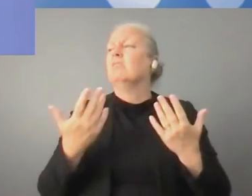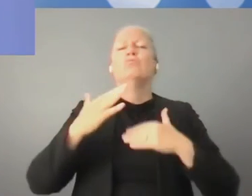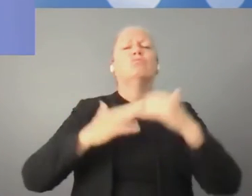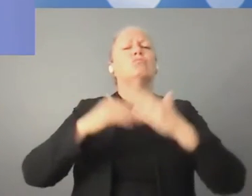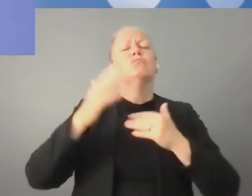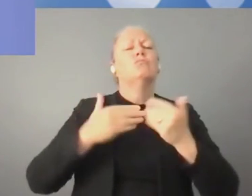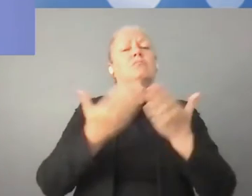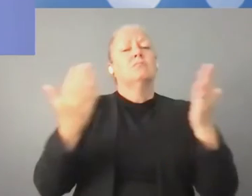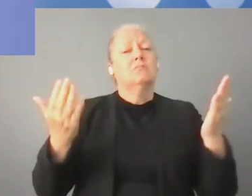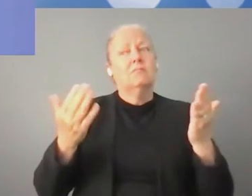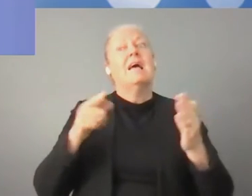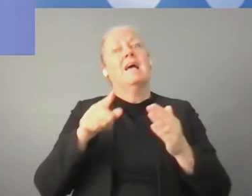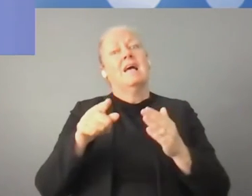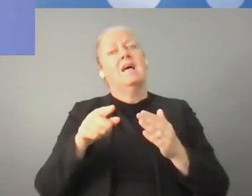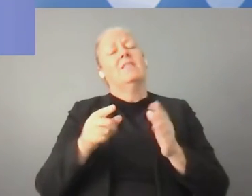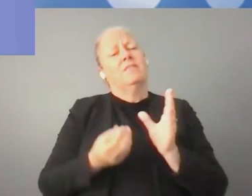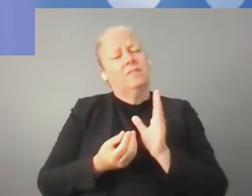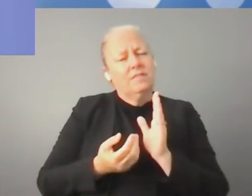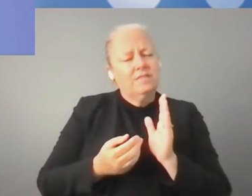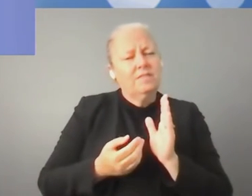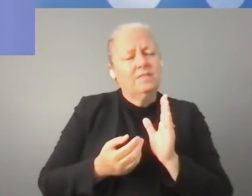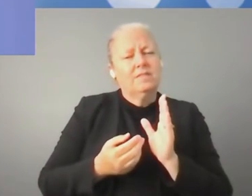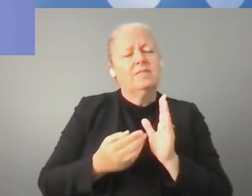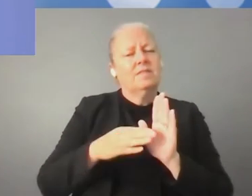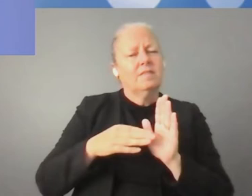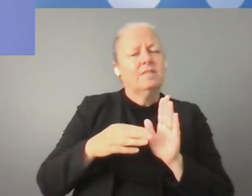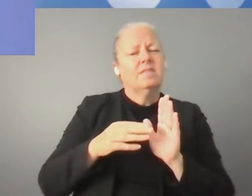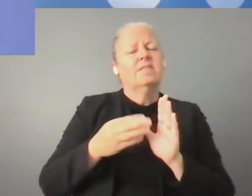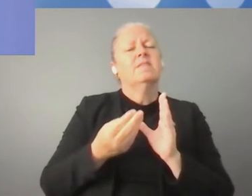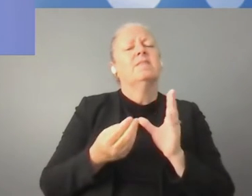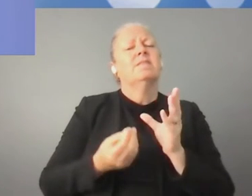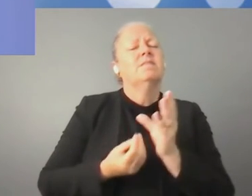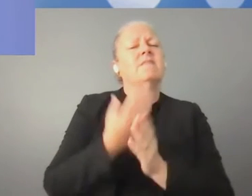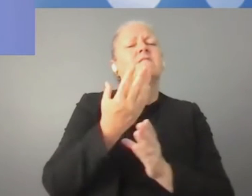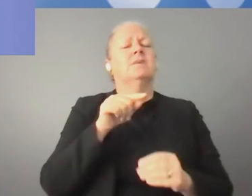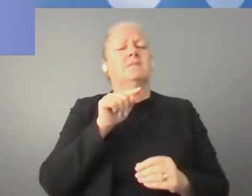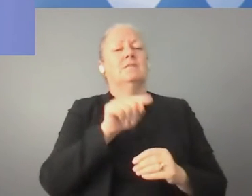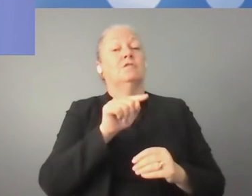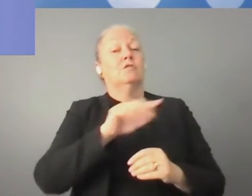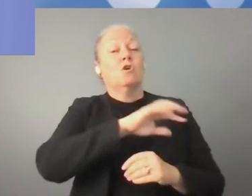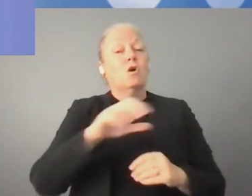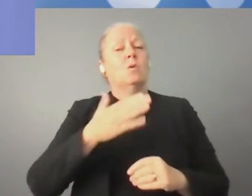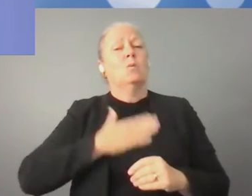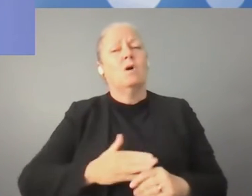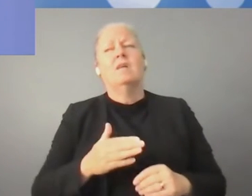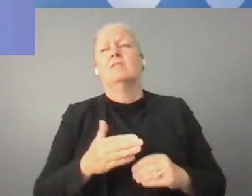countries, we need to ensure access to Internet, access to free, open and safe infrastructure.